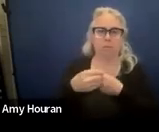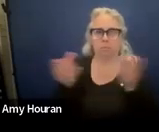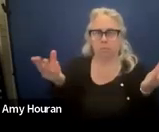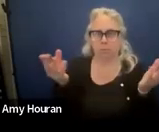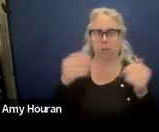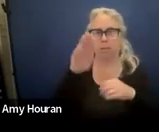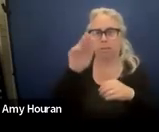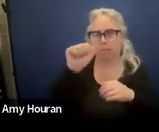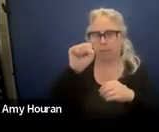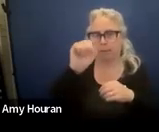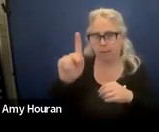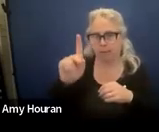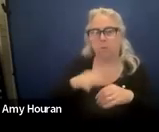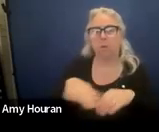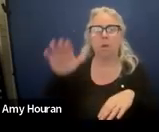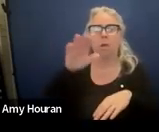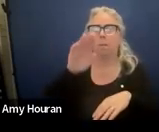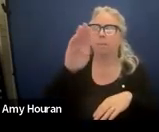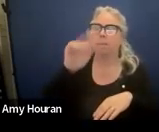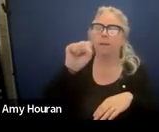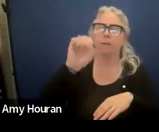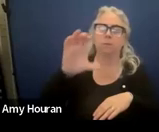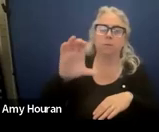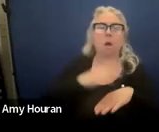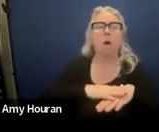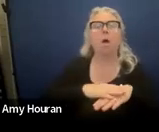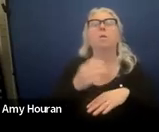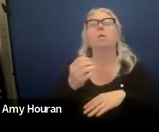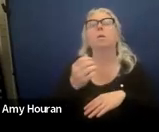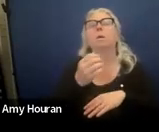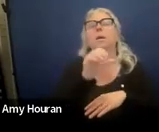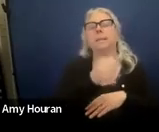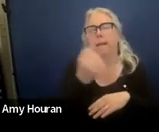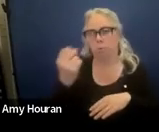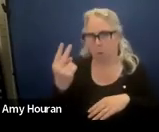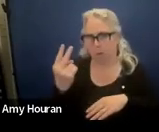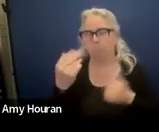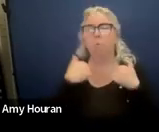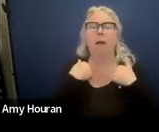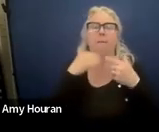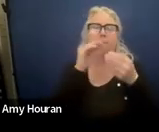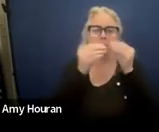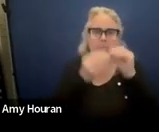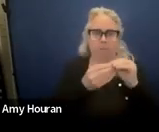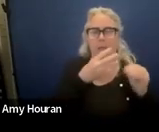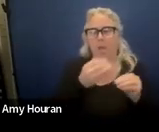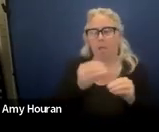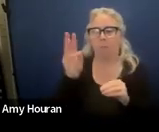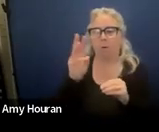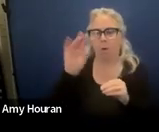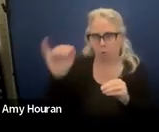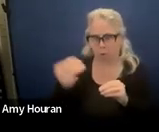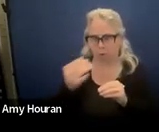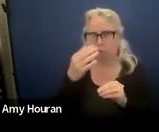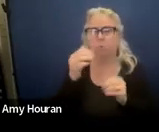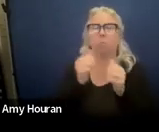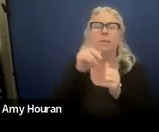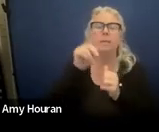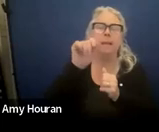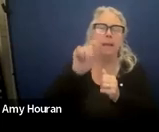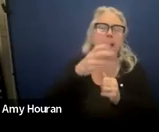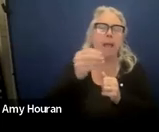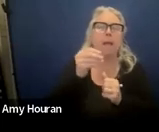on 10 12 22 you have your scores there um and the woodcock johnson with the dates and the scores so